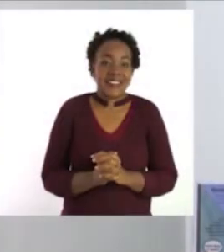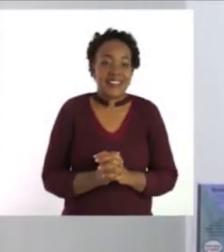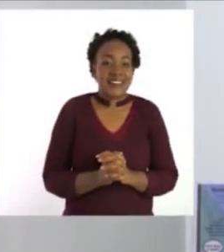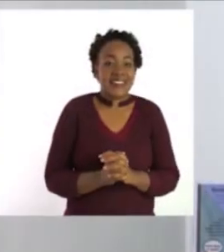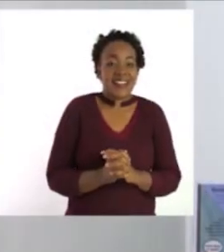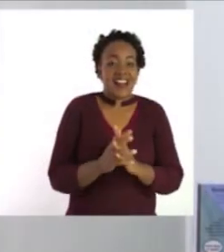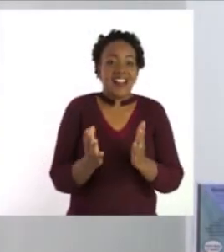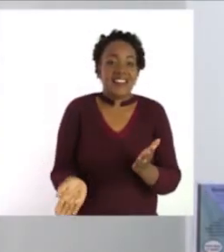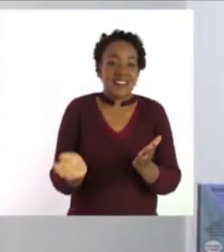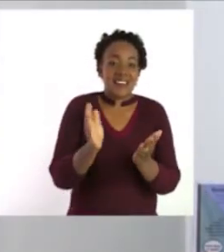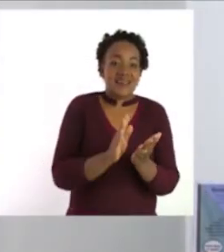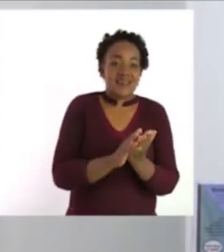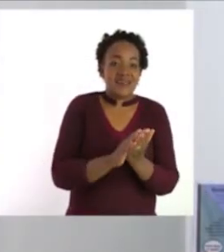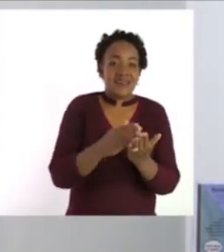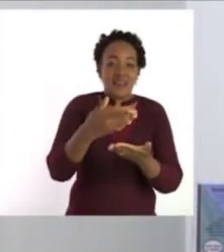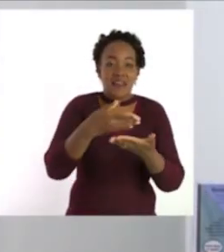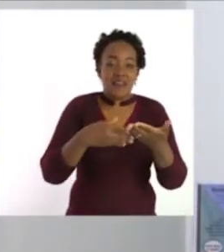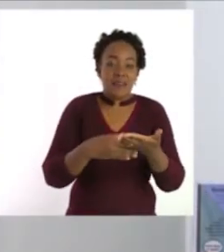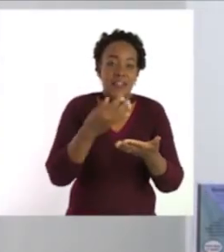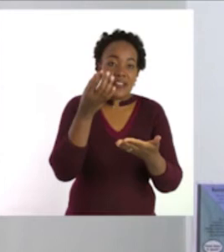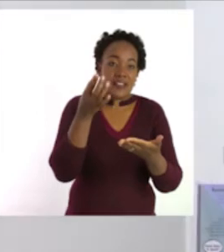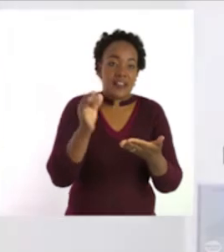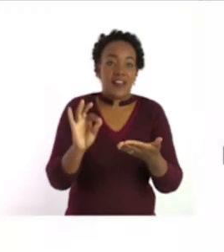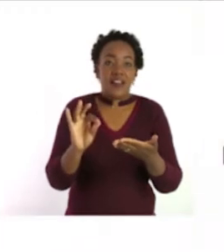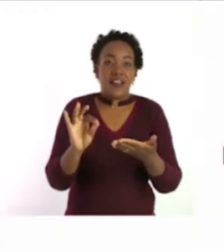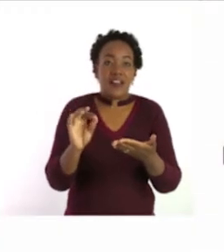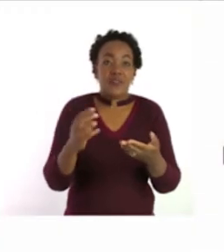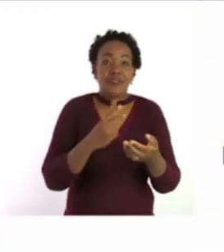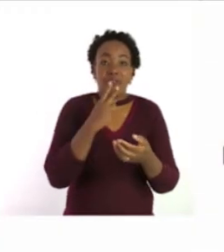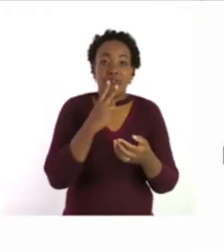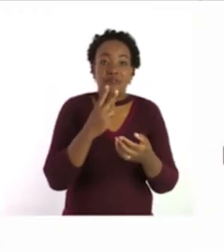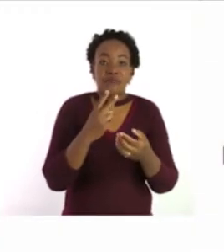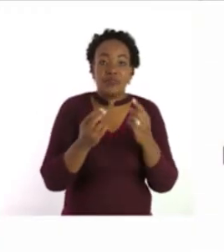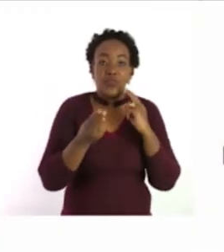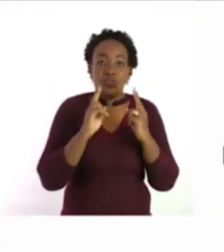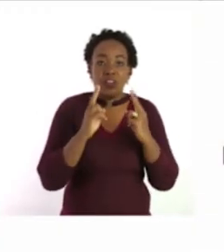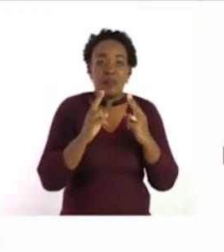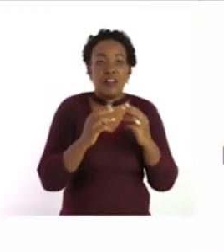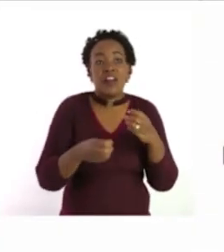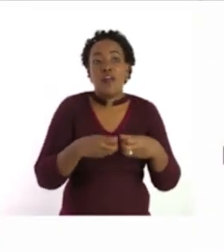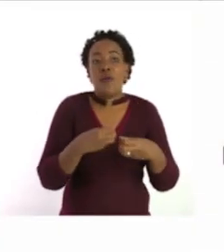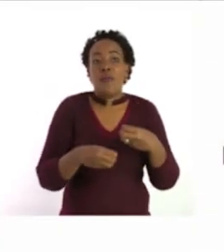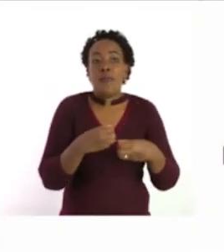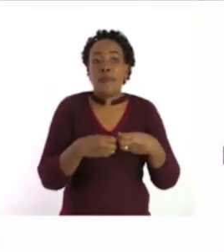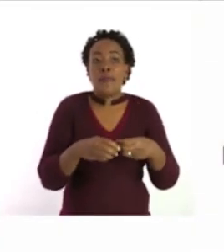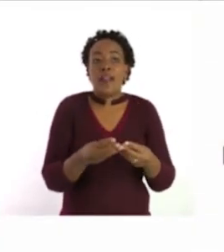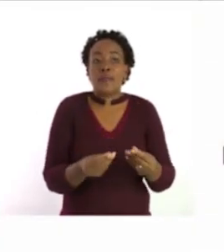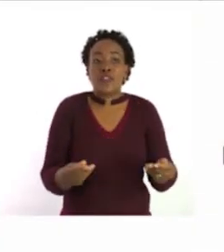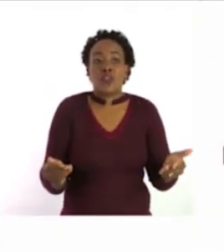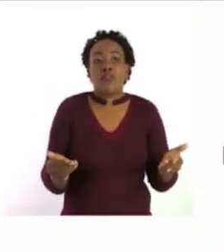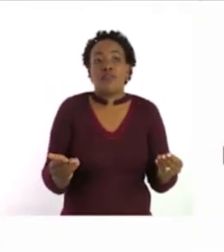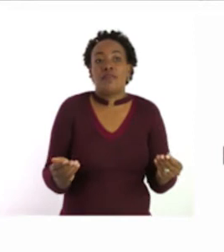Let's now turn to page 9 where we are going to talk about problem solving. Or we call